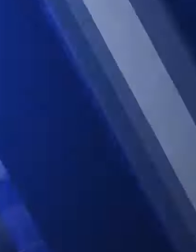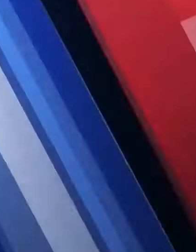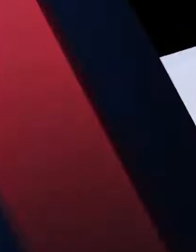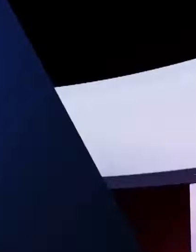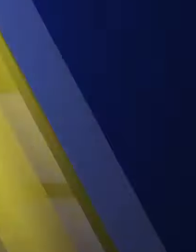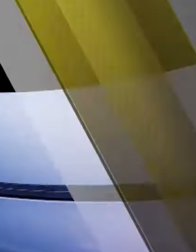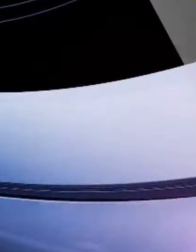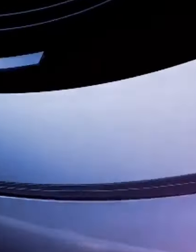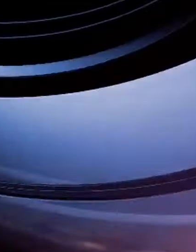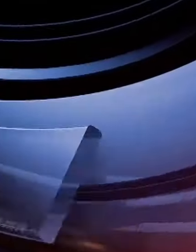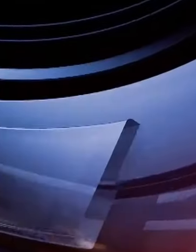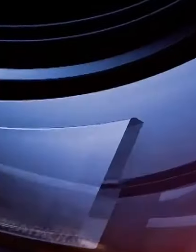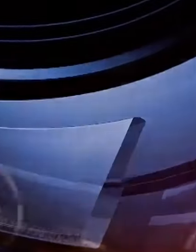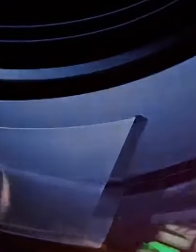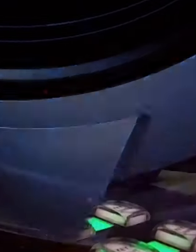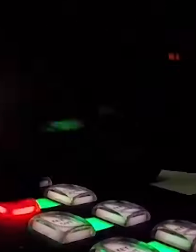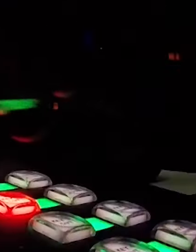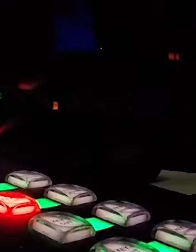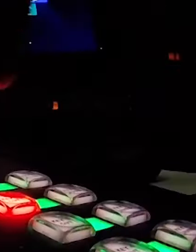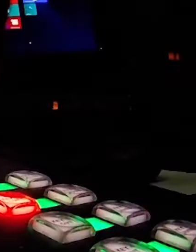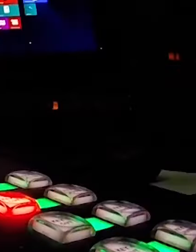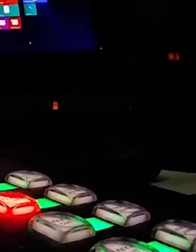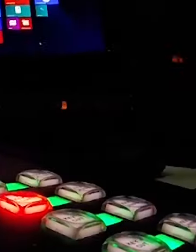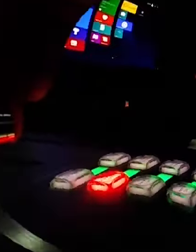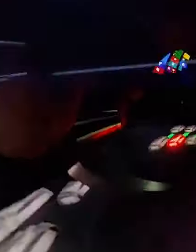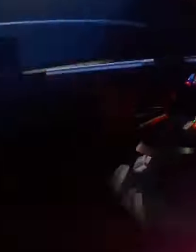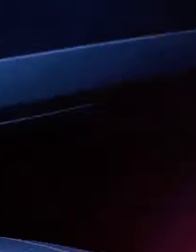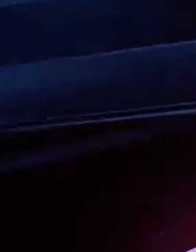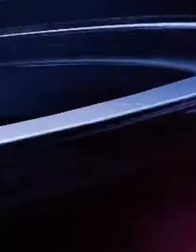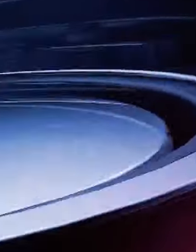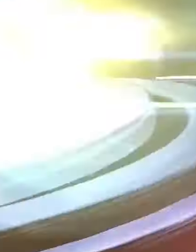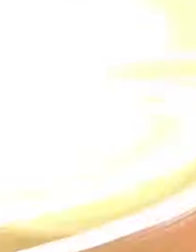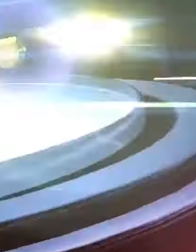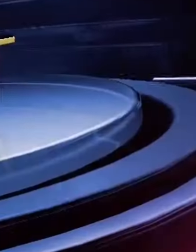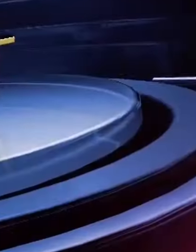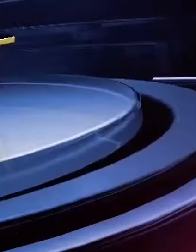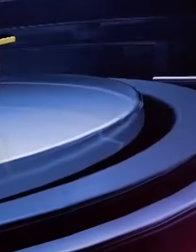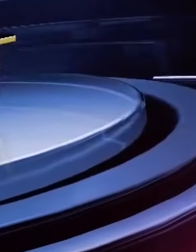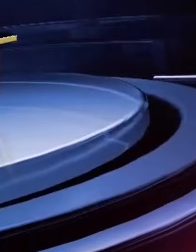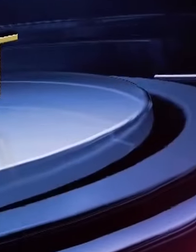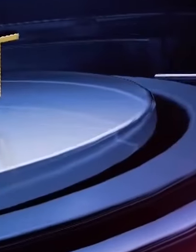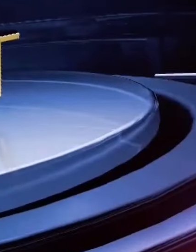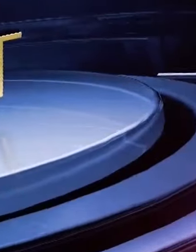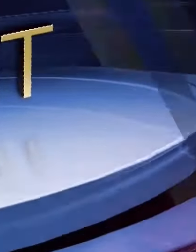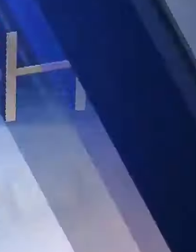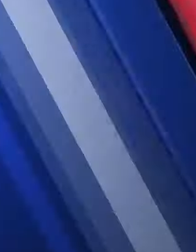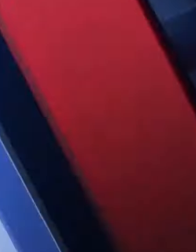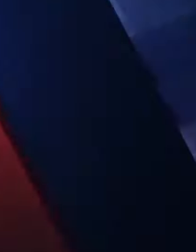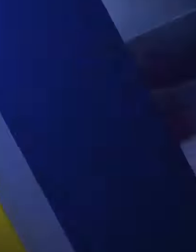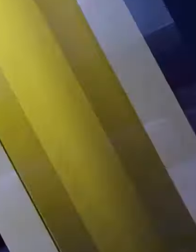Broadcasting from our studios in the Pine, St. Michael, this is CBC Newsnight, starting now.